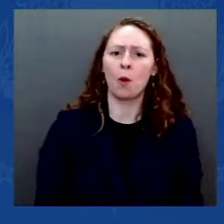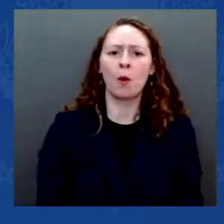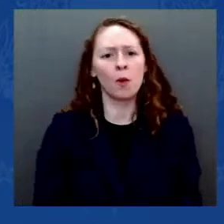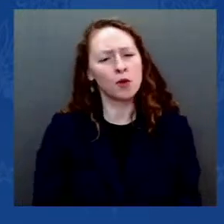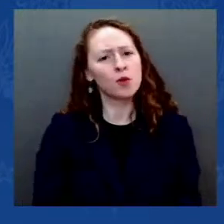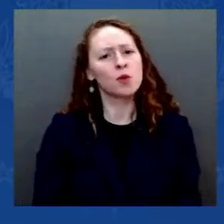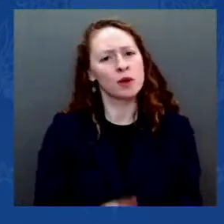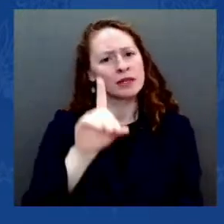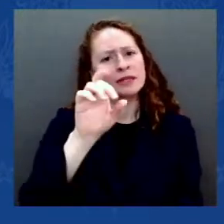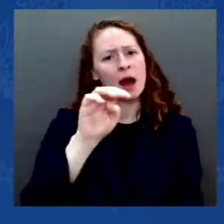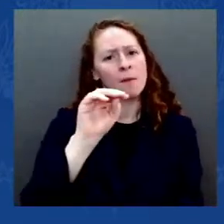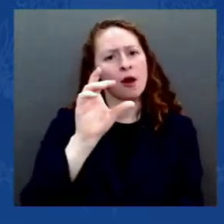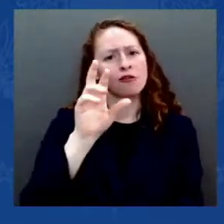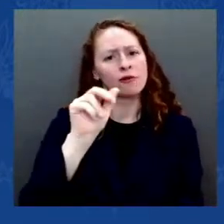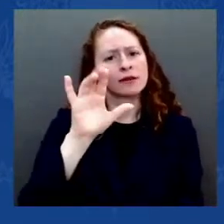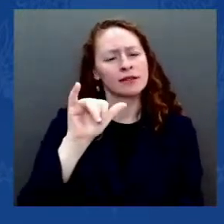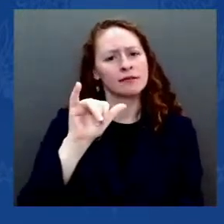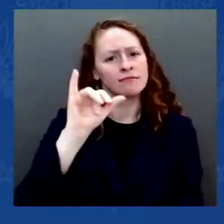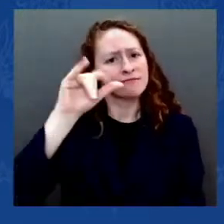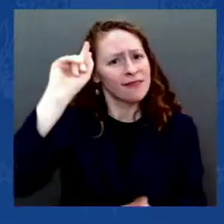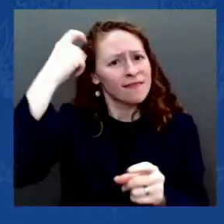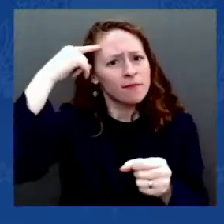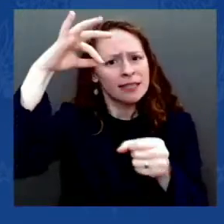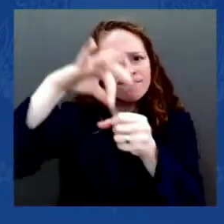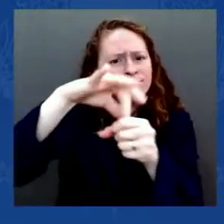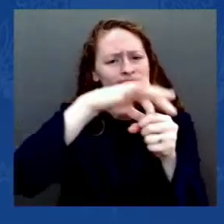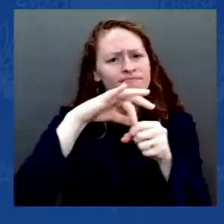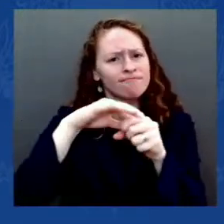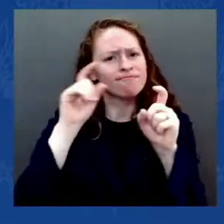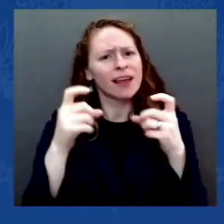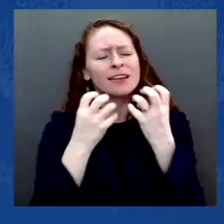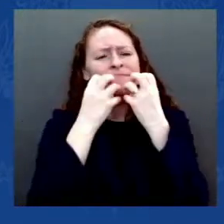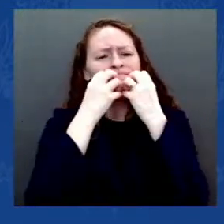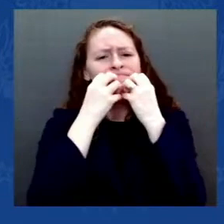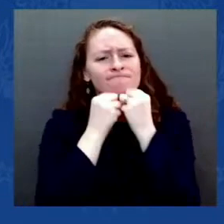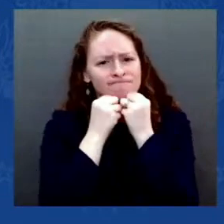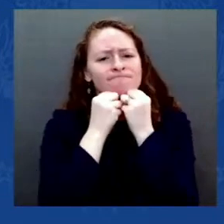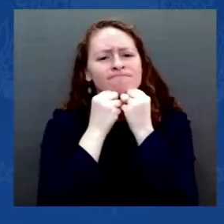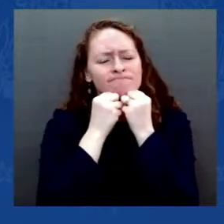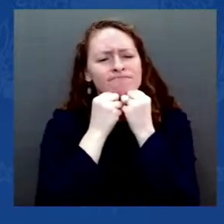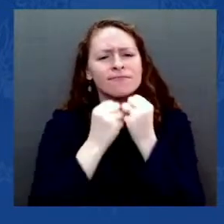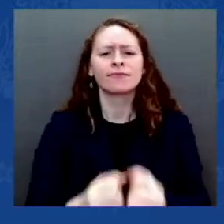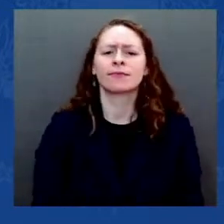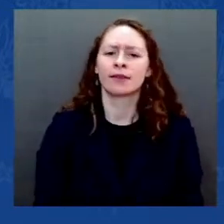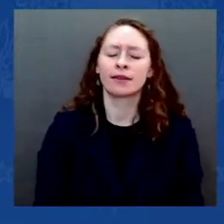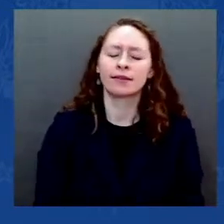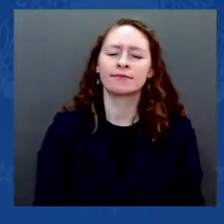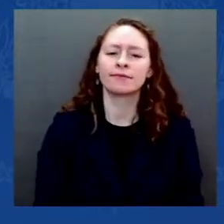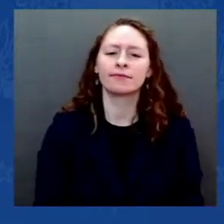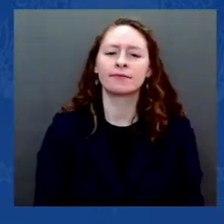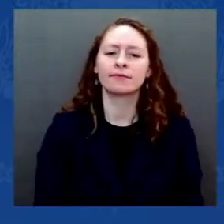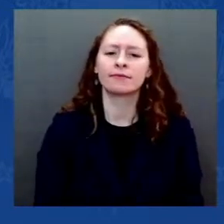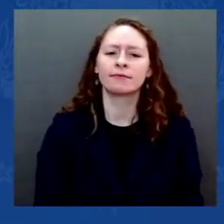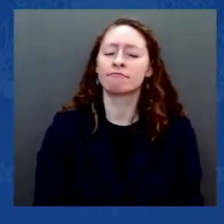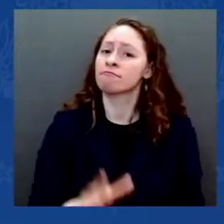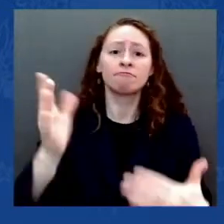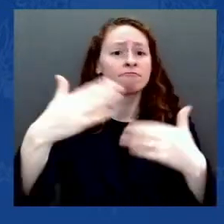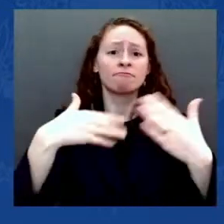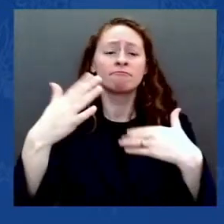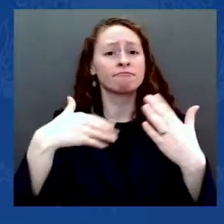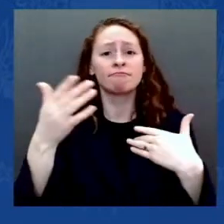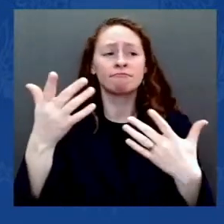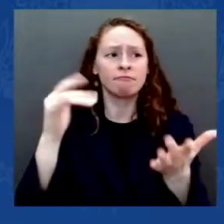in our elected leaders when I returned to the Senate chamber that night, their resolve not to yield,